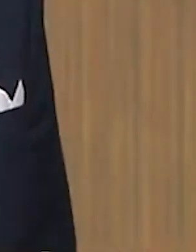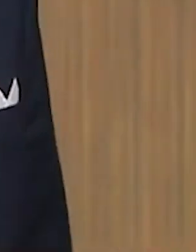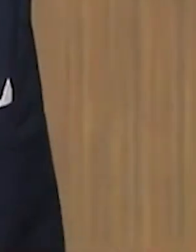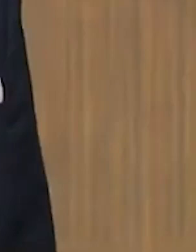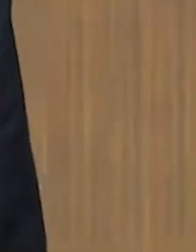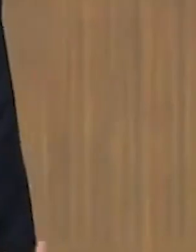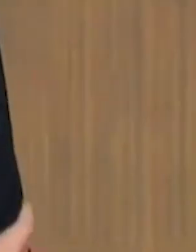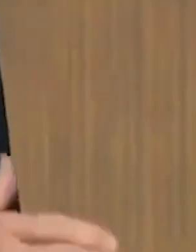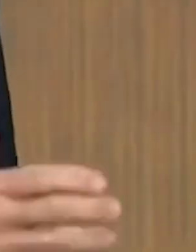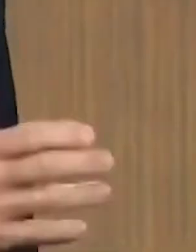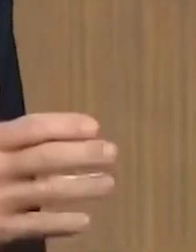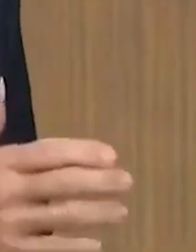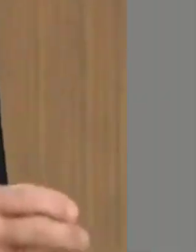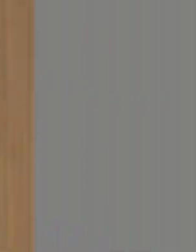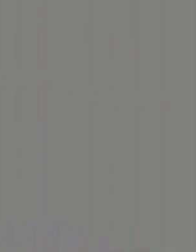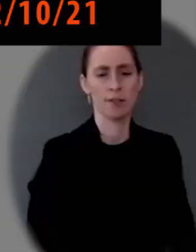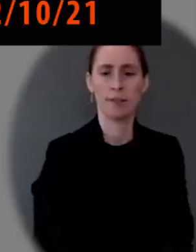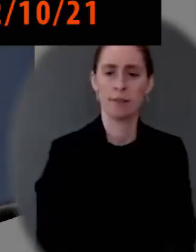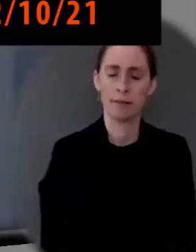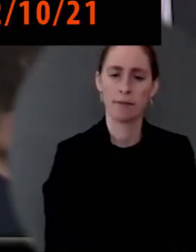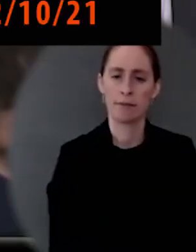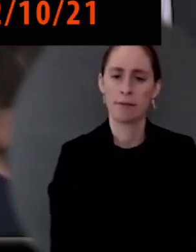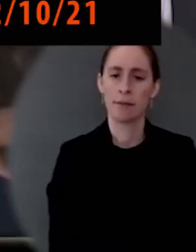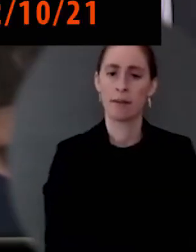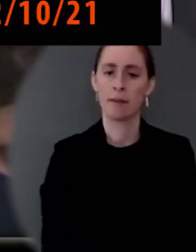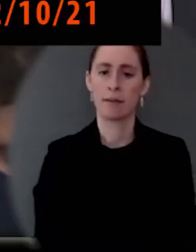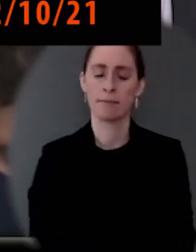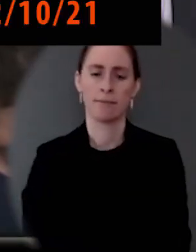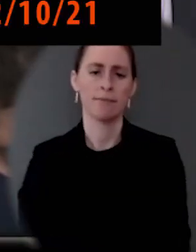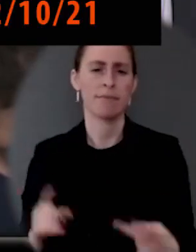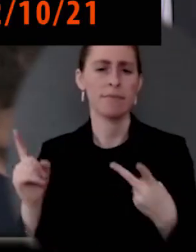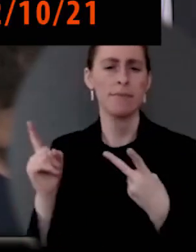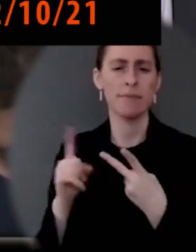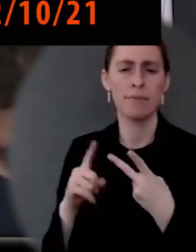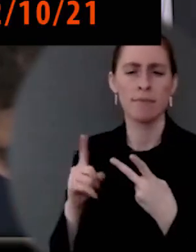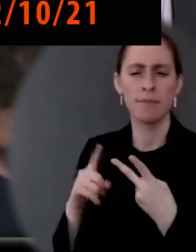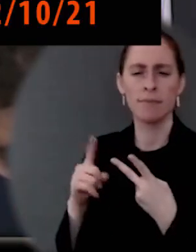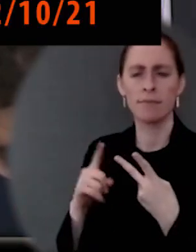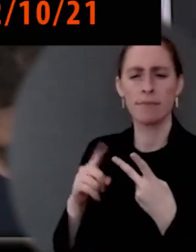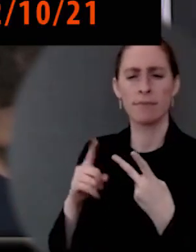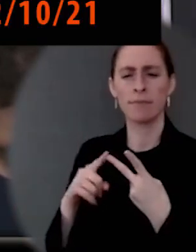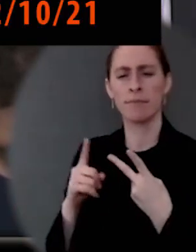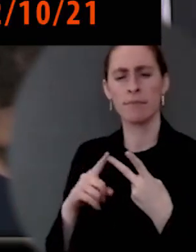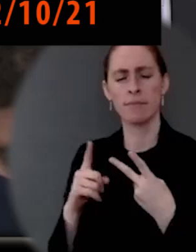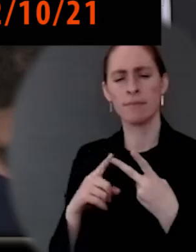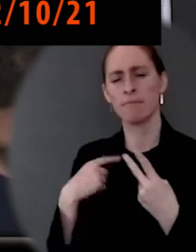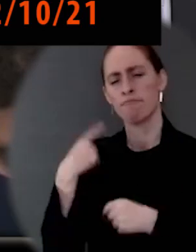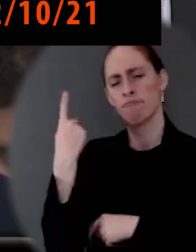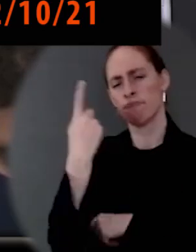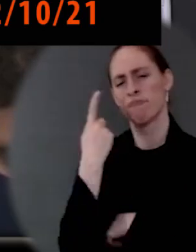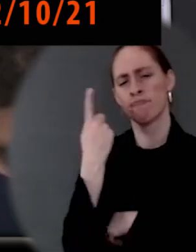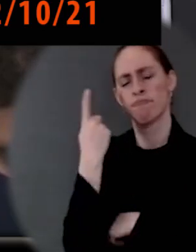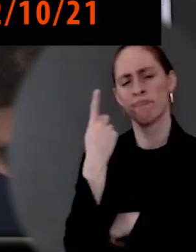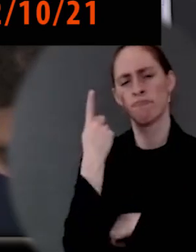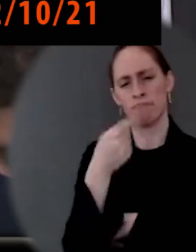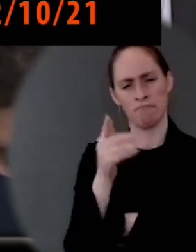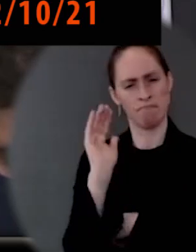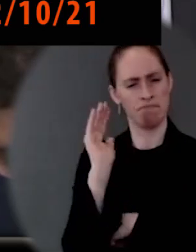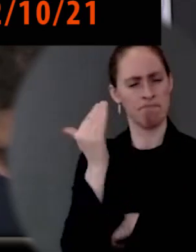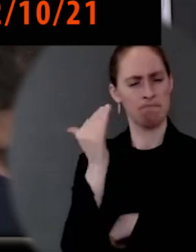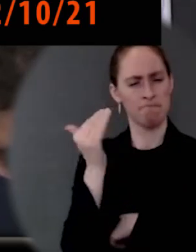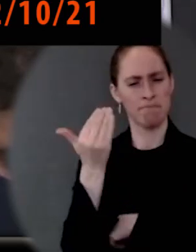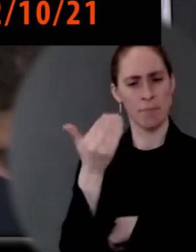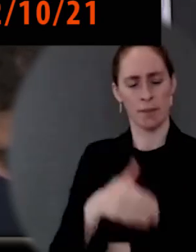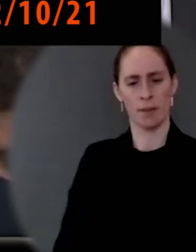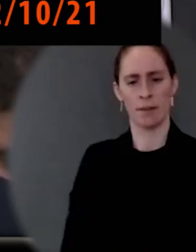people. When you're paying more for gas. Moments ago, you were pretty definitive when you said that President Biden would only support extending these programs